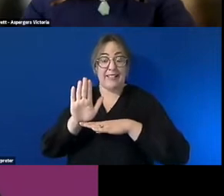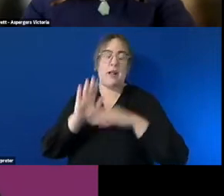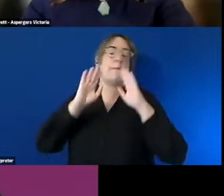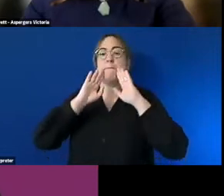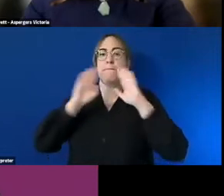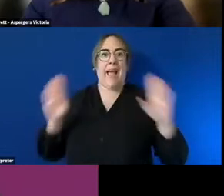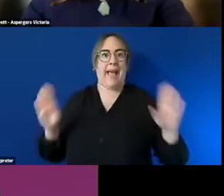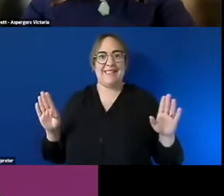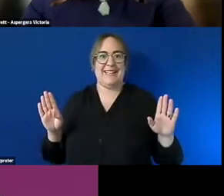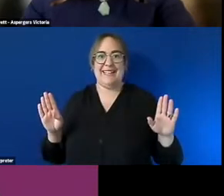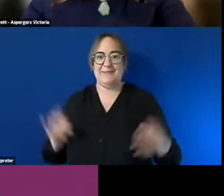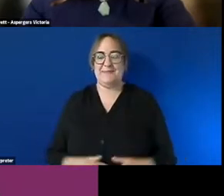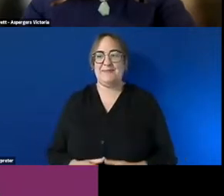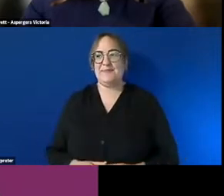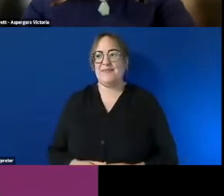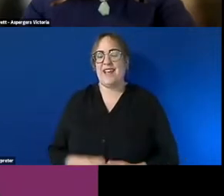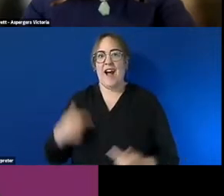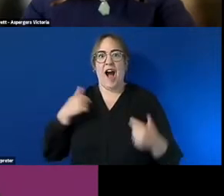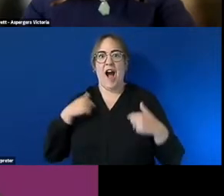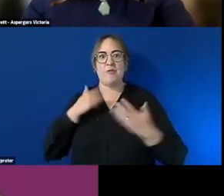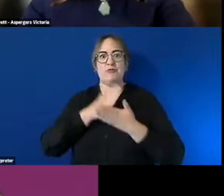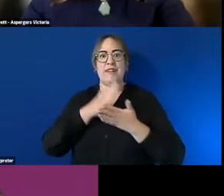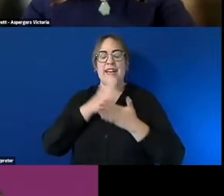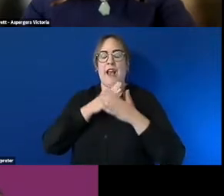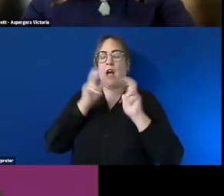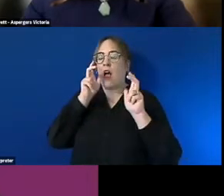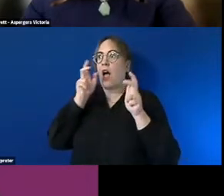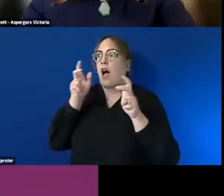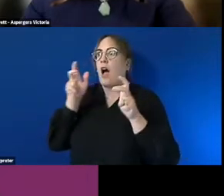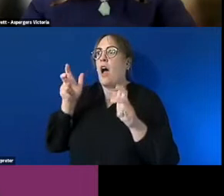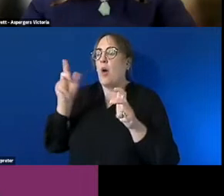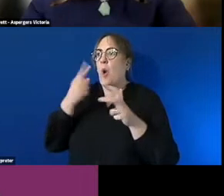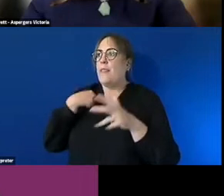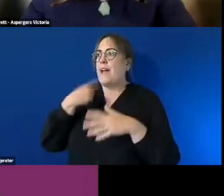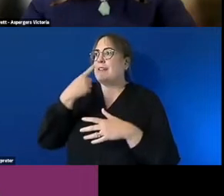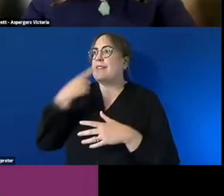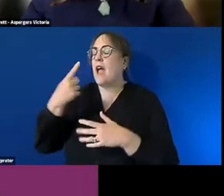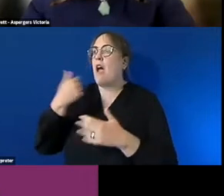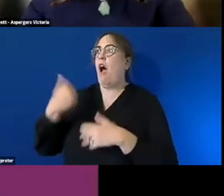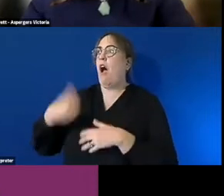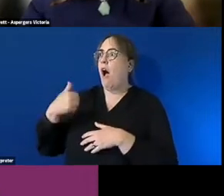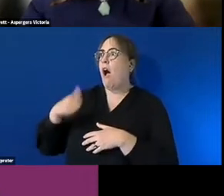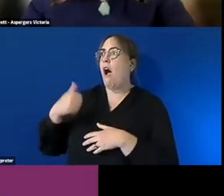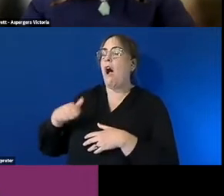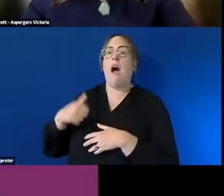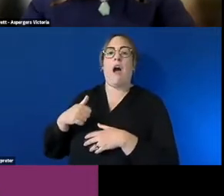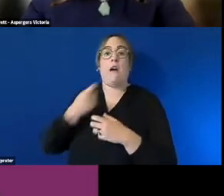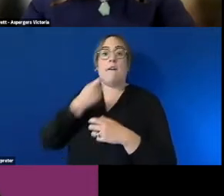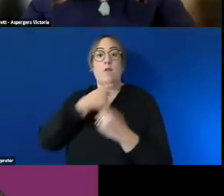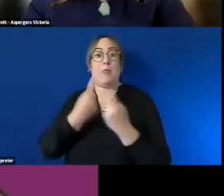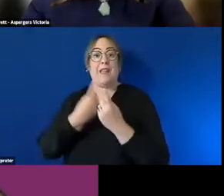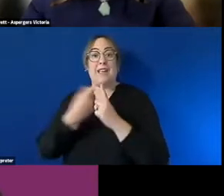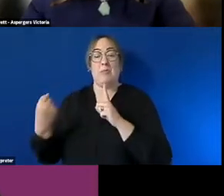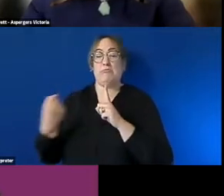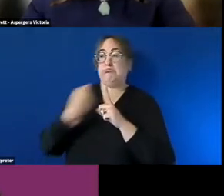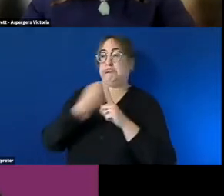i was really sort of glued um to to what was being said um a couple of things just struck me uh